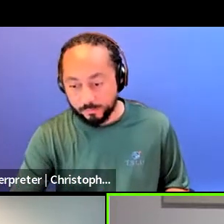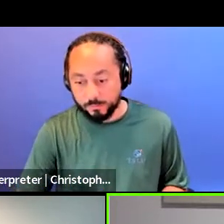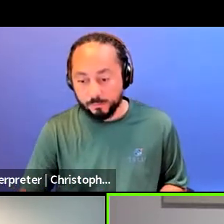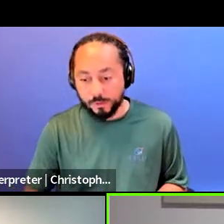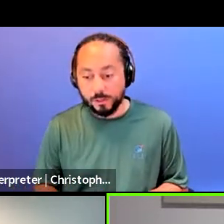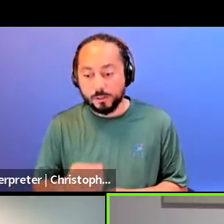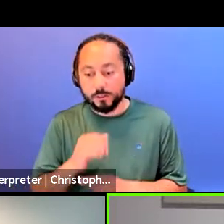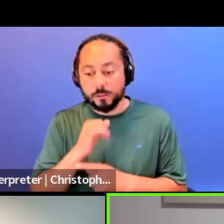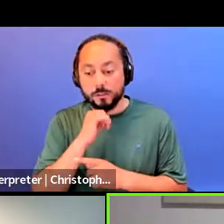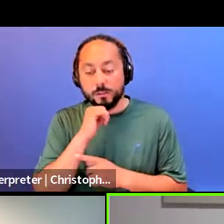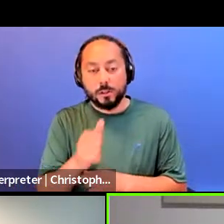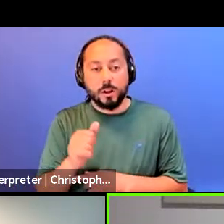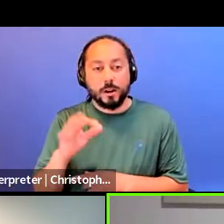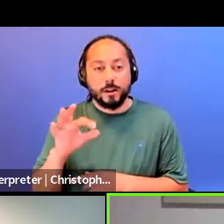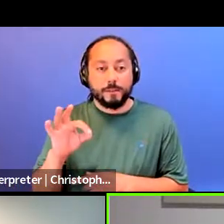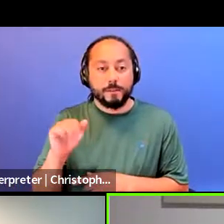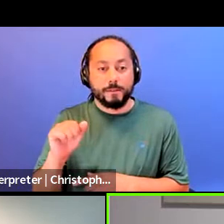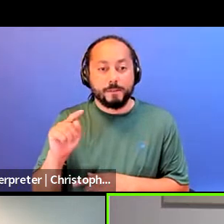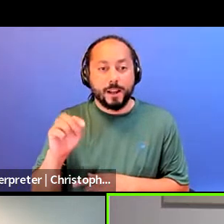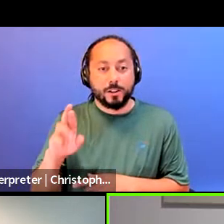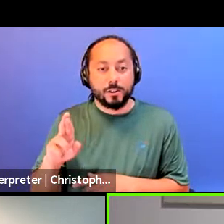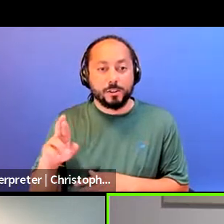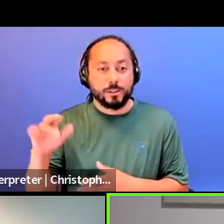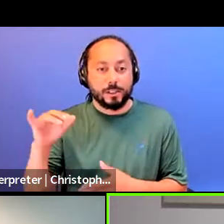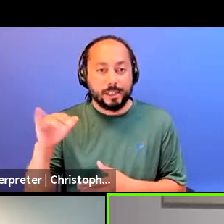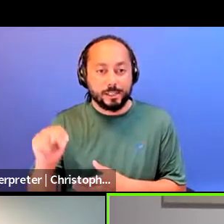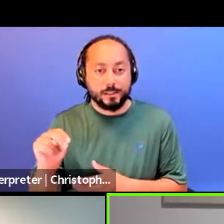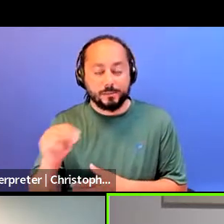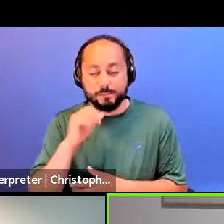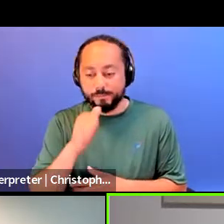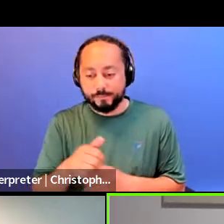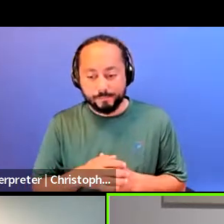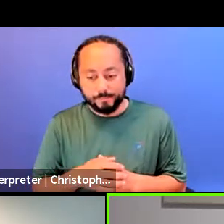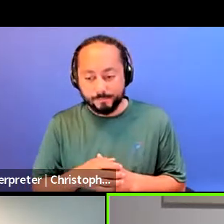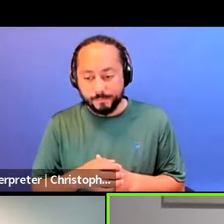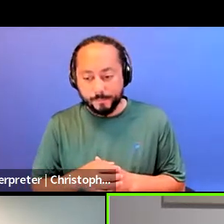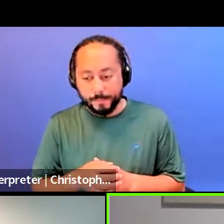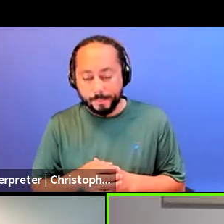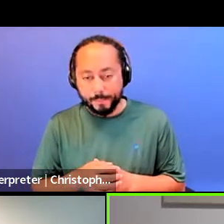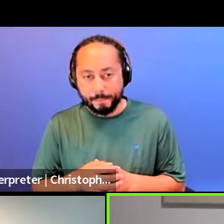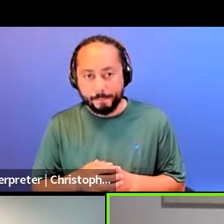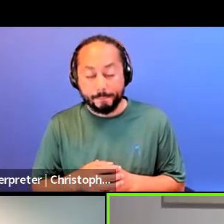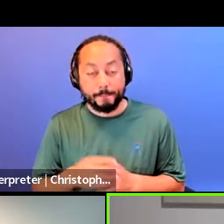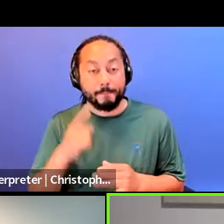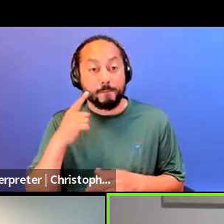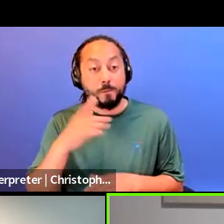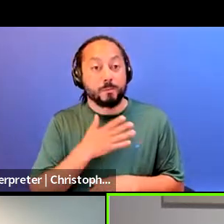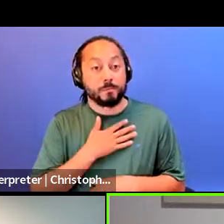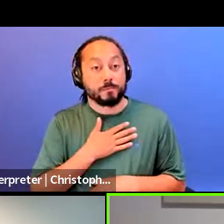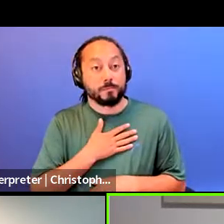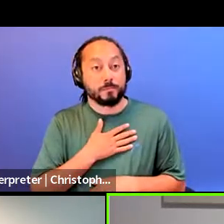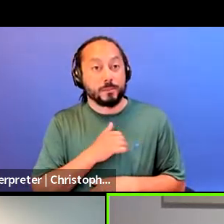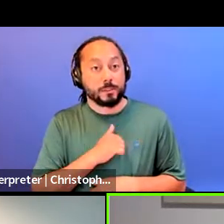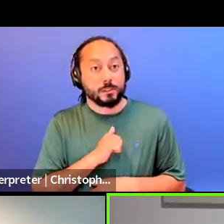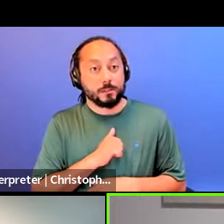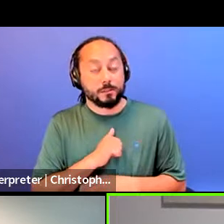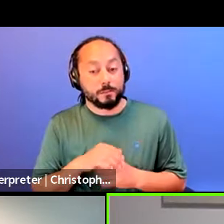and, you know, um, I'll speak for like for myself is that, um,